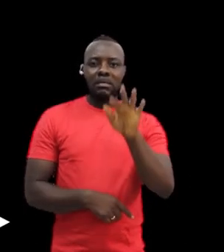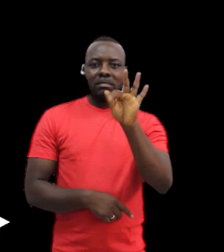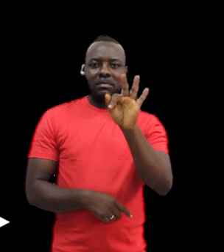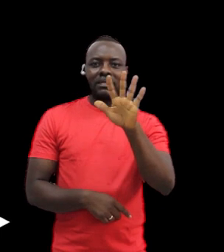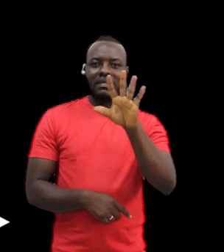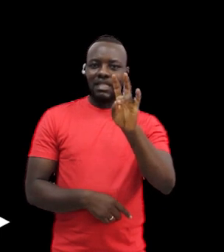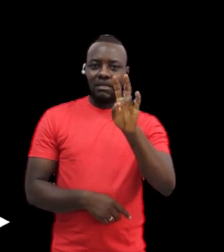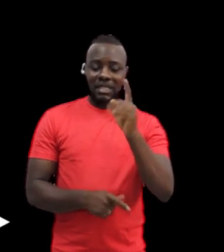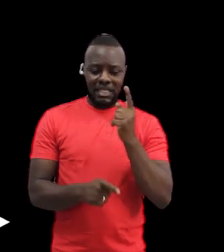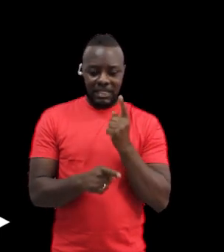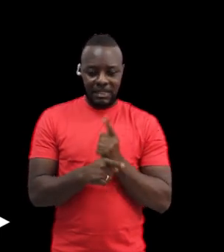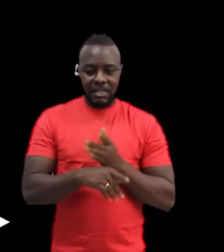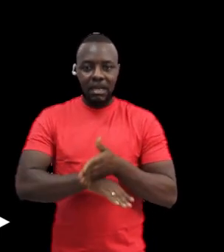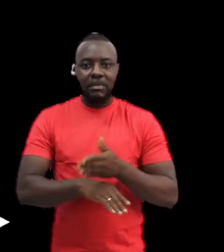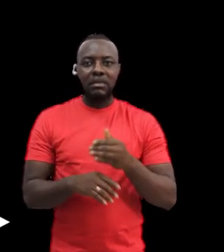independence.